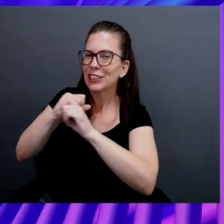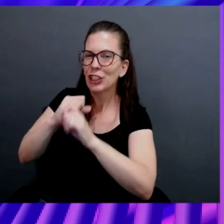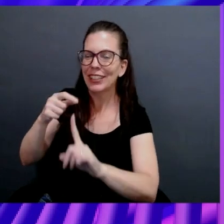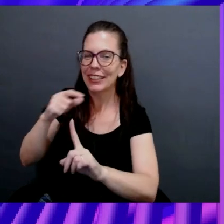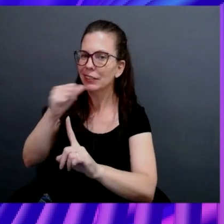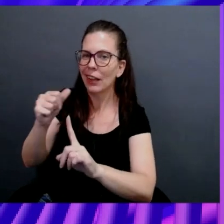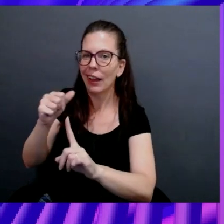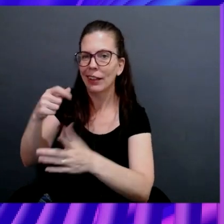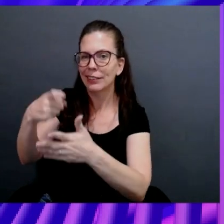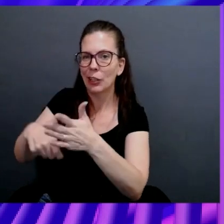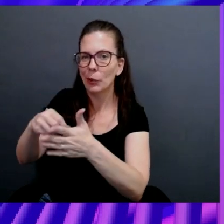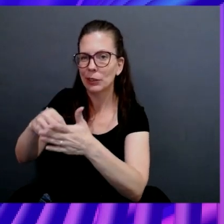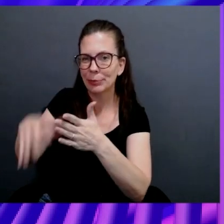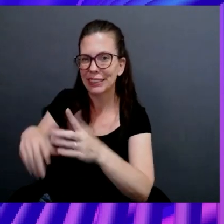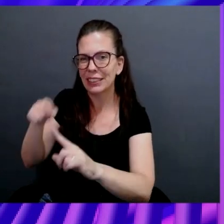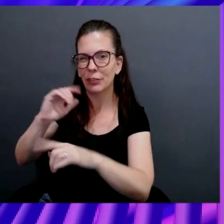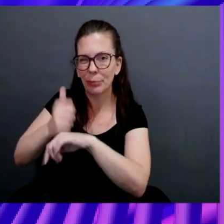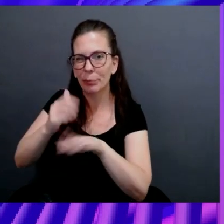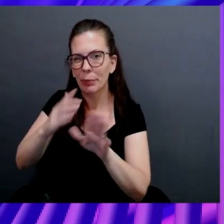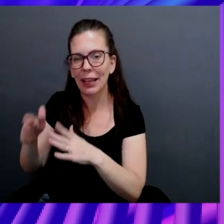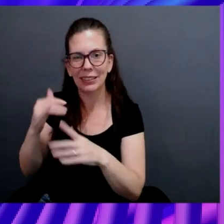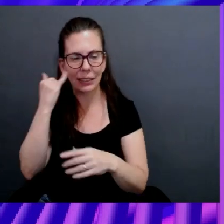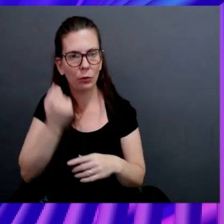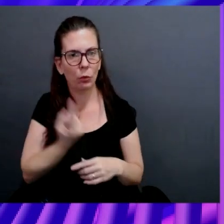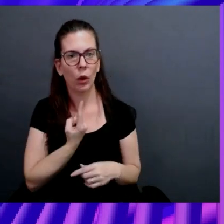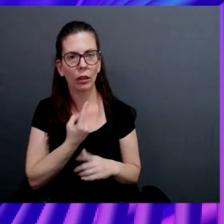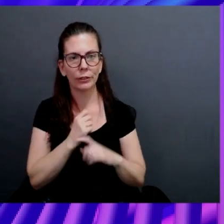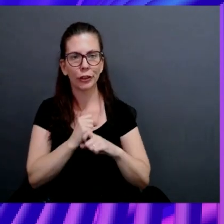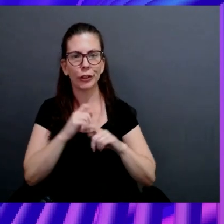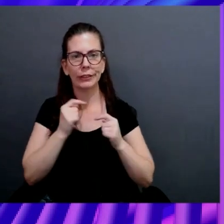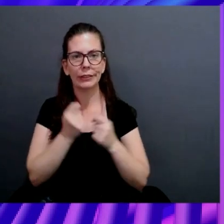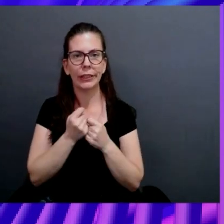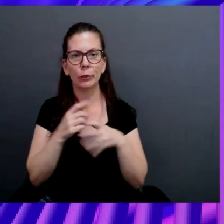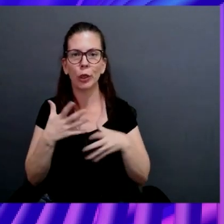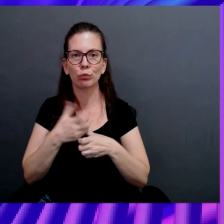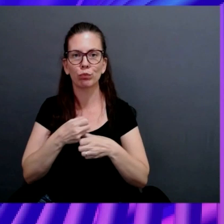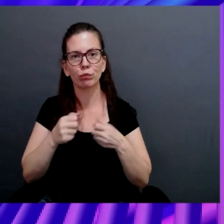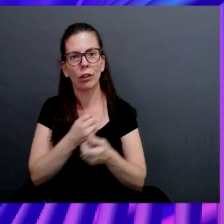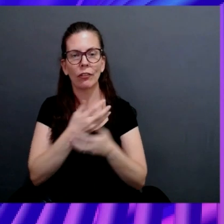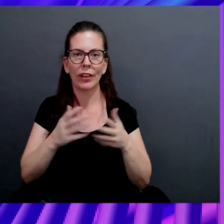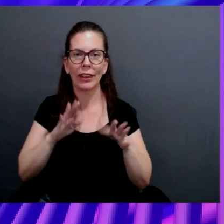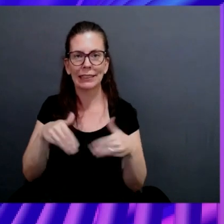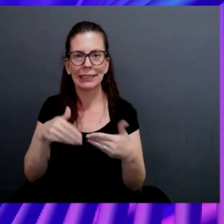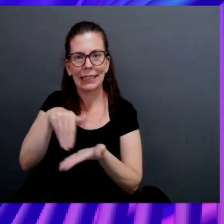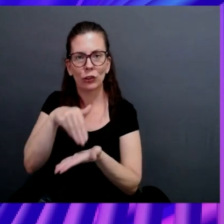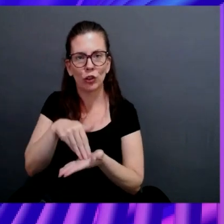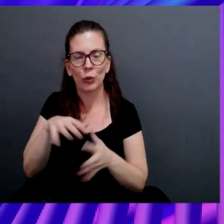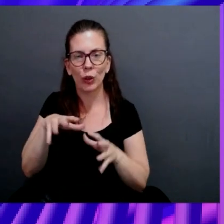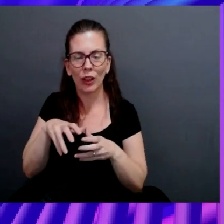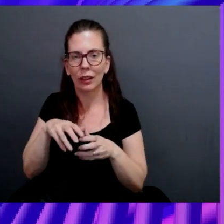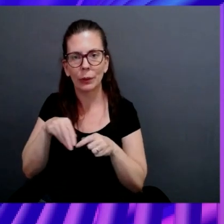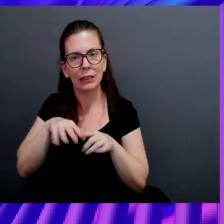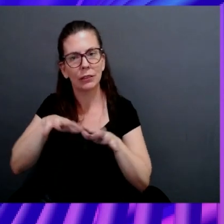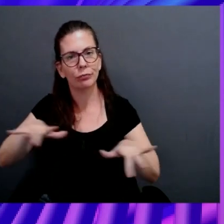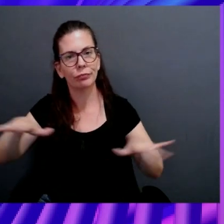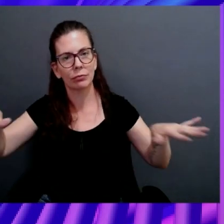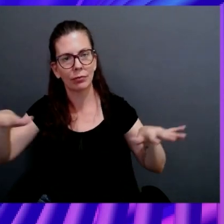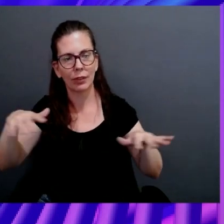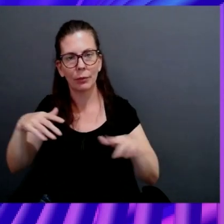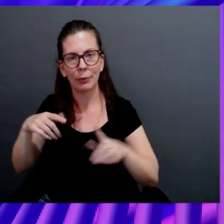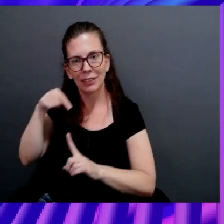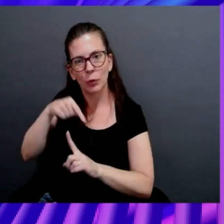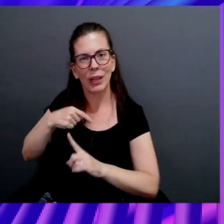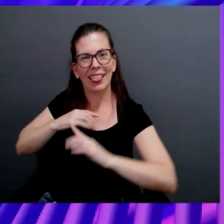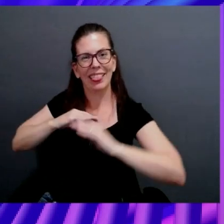important, because if we're just one security team consolidating everything centrally, then we basically hold back on the teams, right?